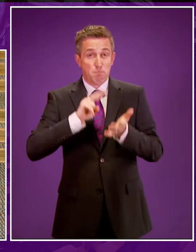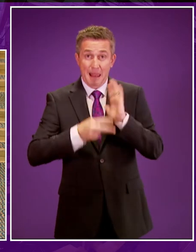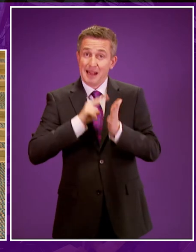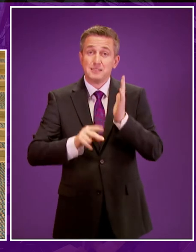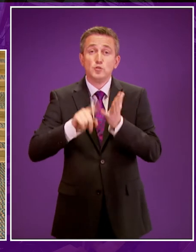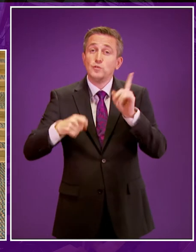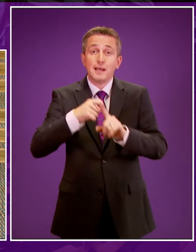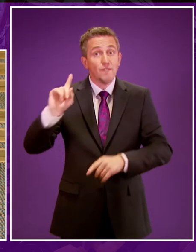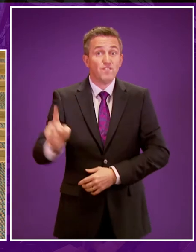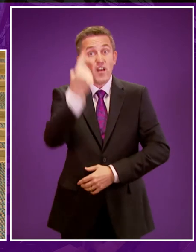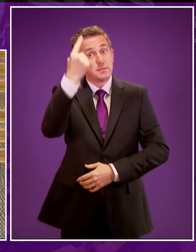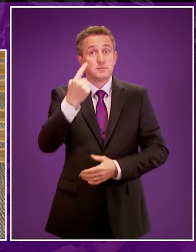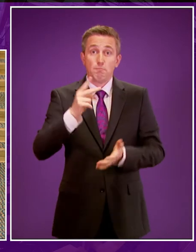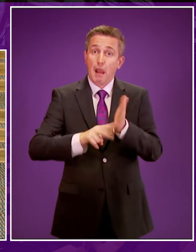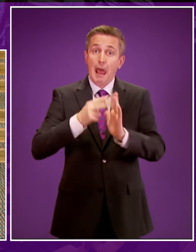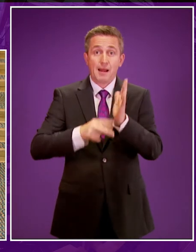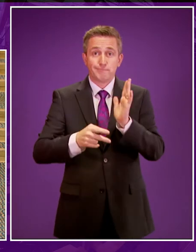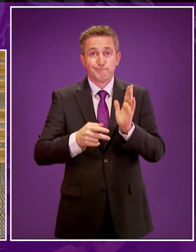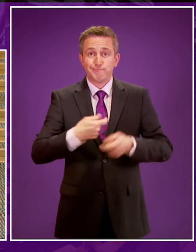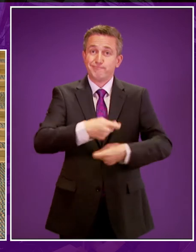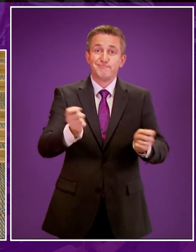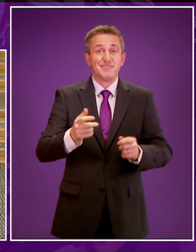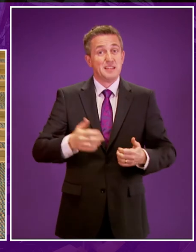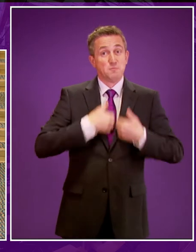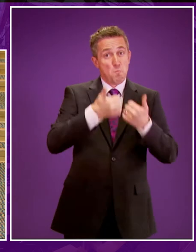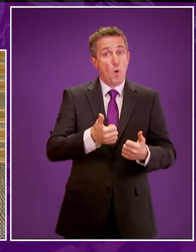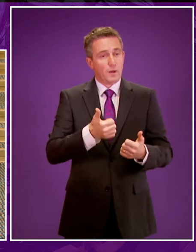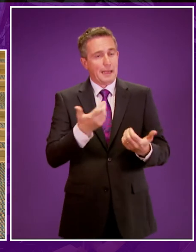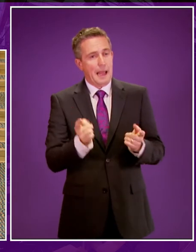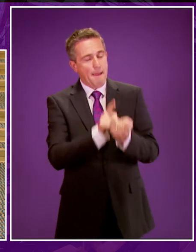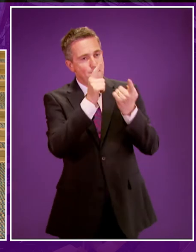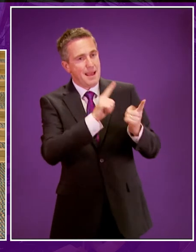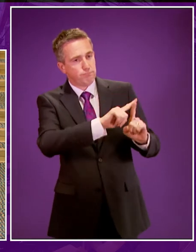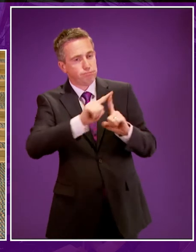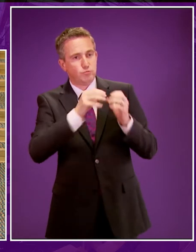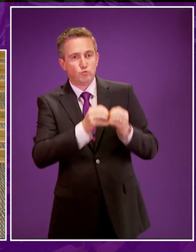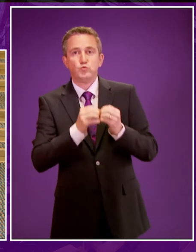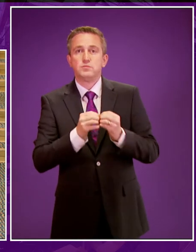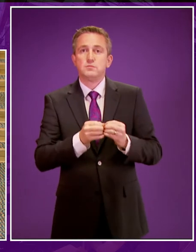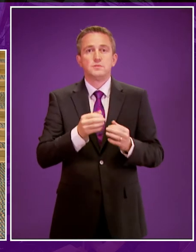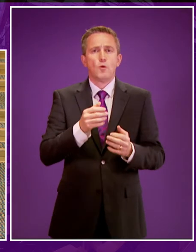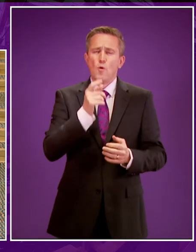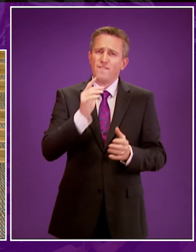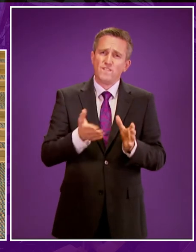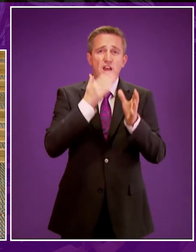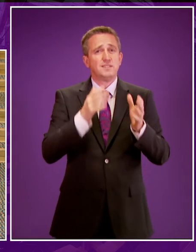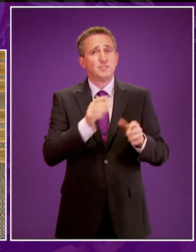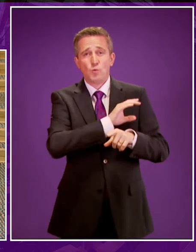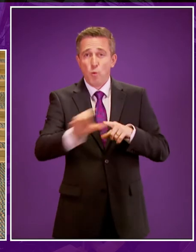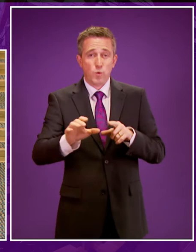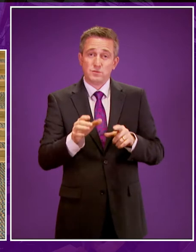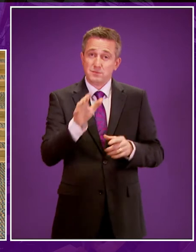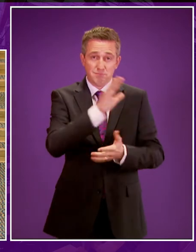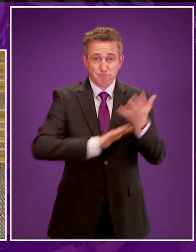National Plan. And it was particularly symbolic to meet with students of the UK's first and only degree in performing arts run in